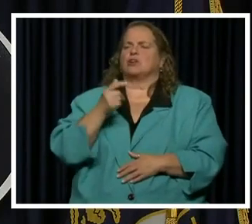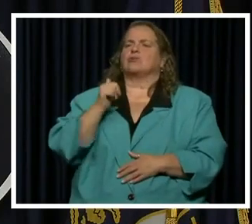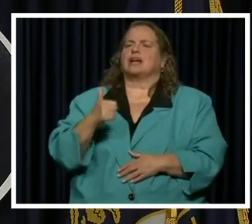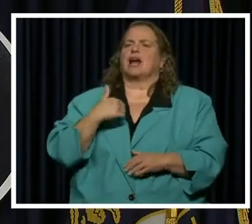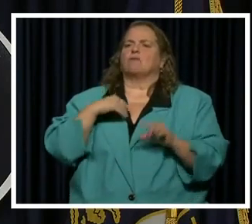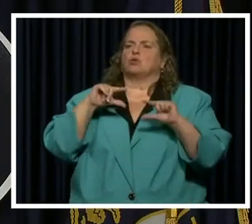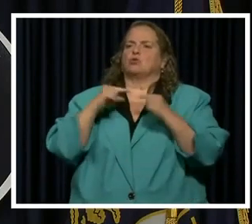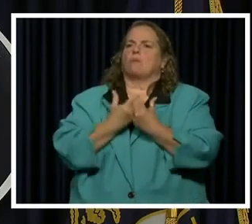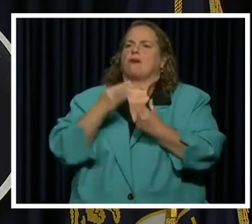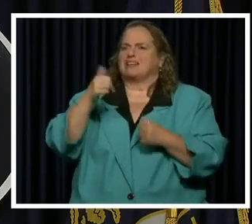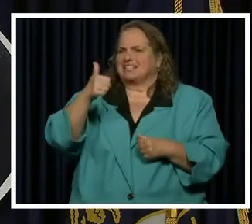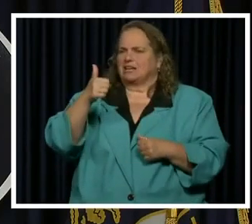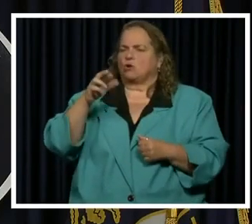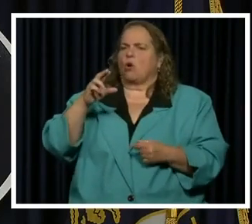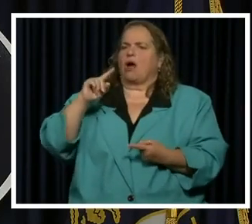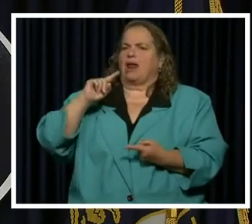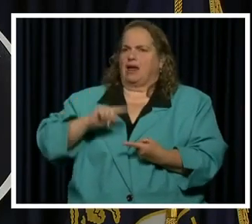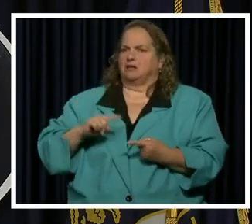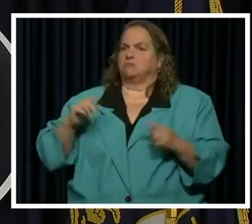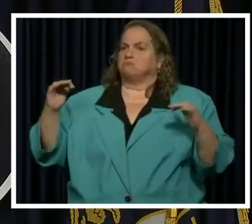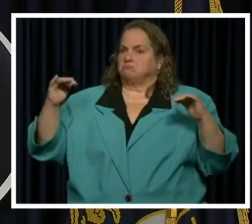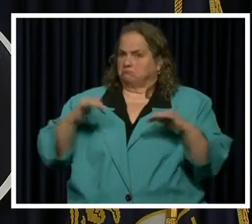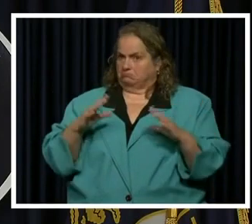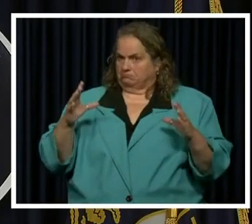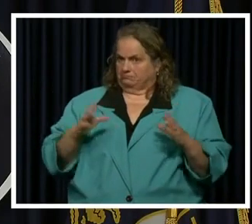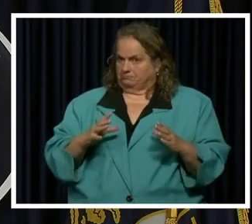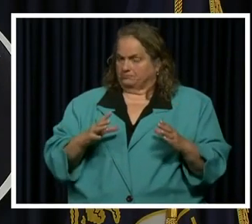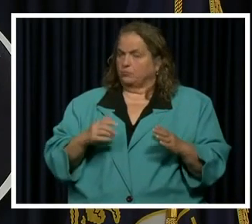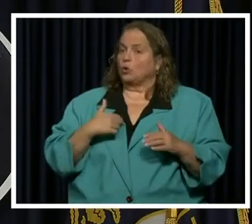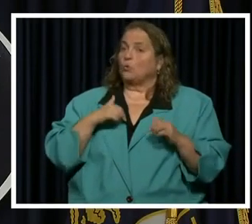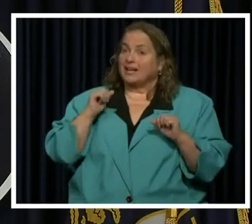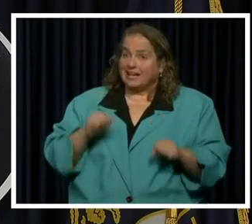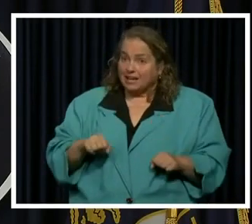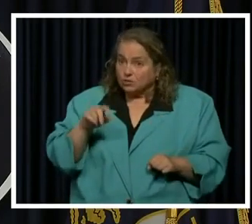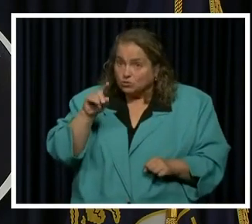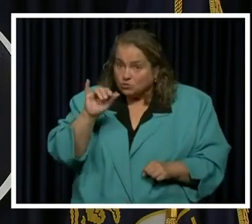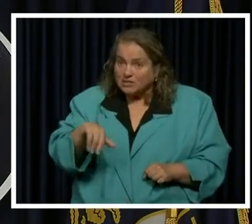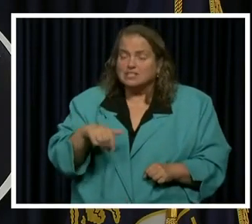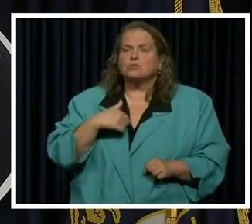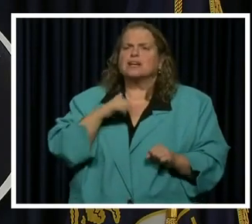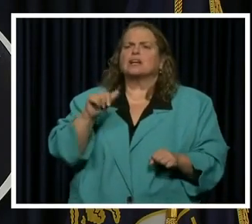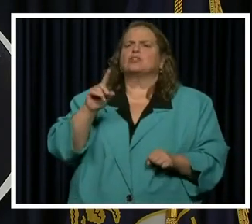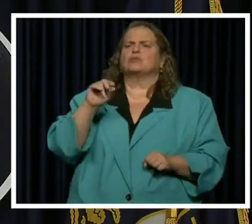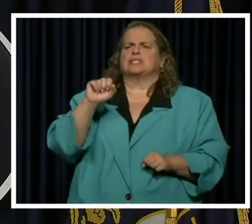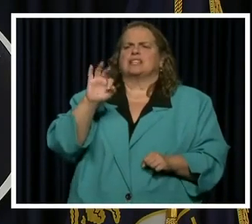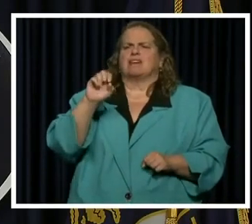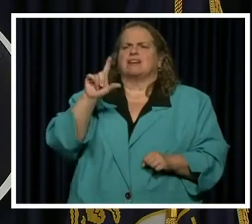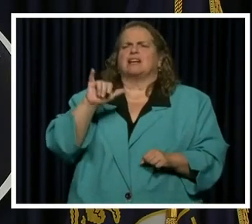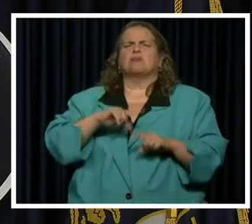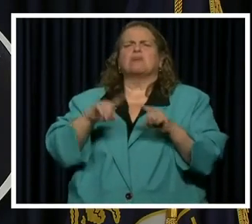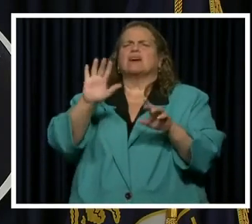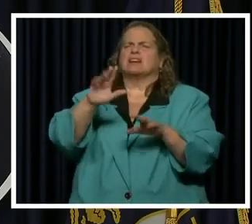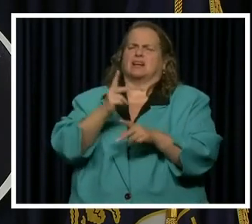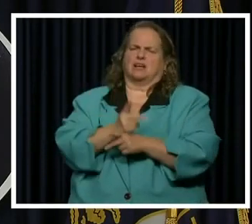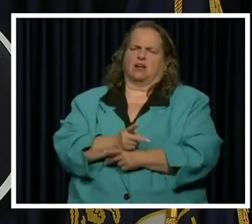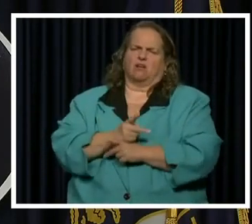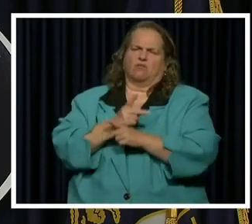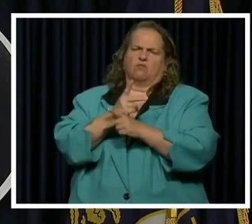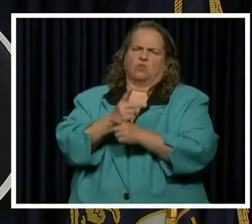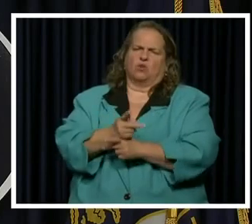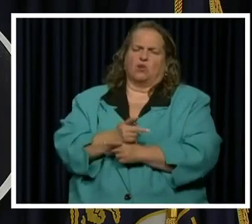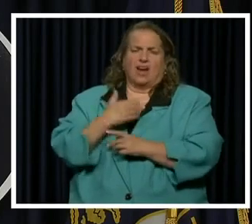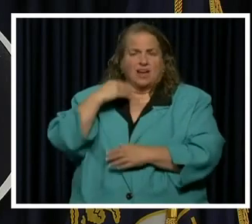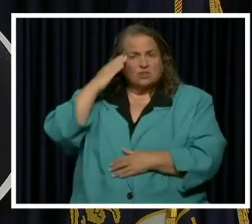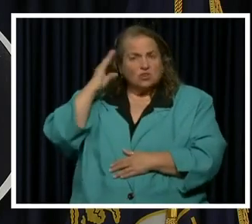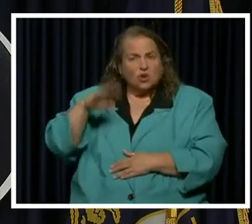of 10 or less over. Now we can do this and we can do this safely. But we need to be really careful about it. And I know Kentucky